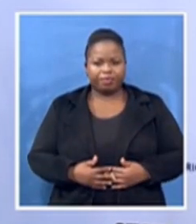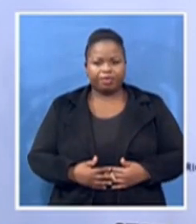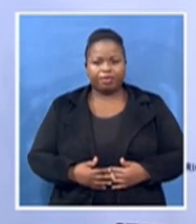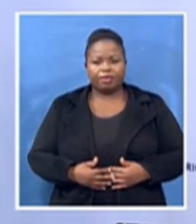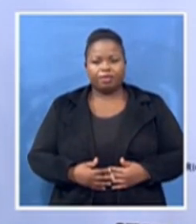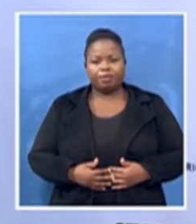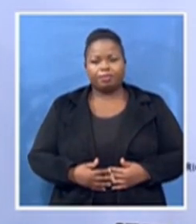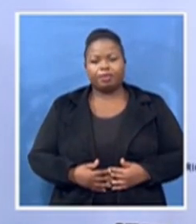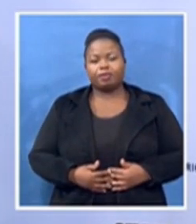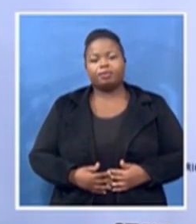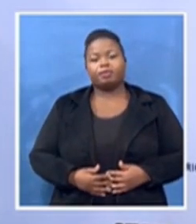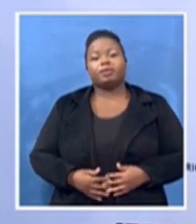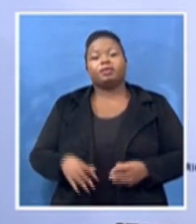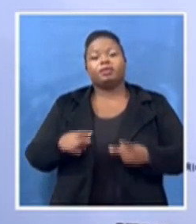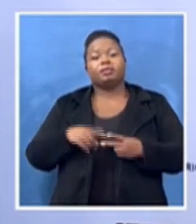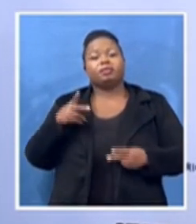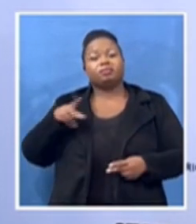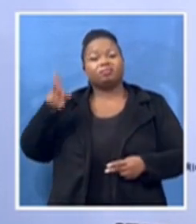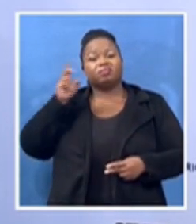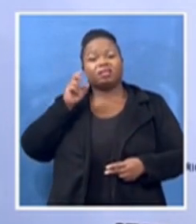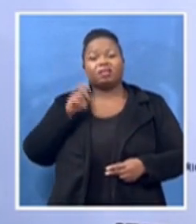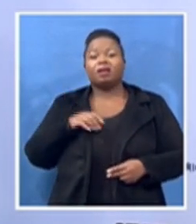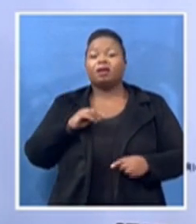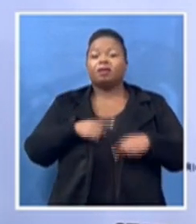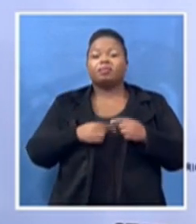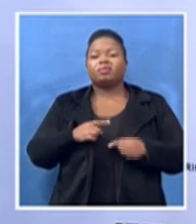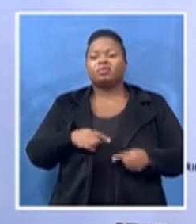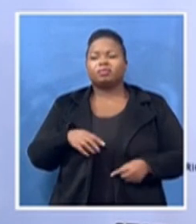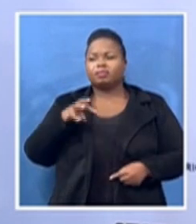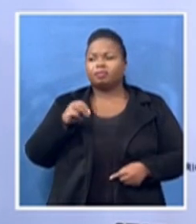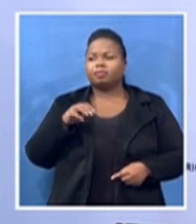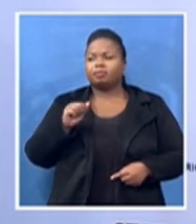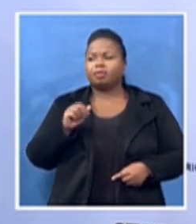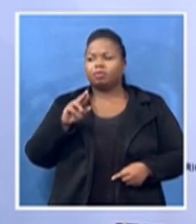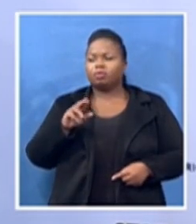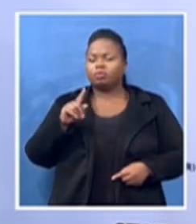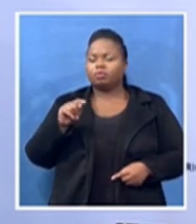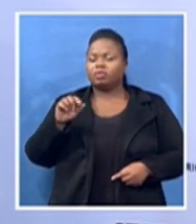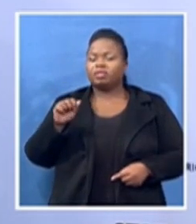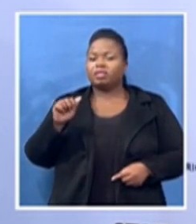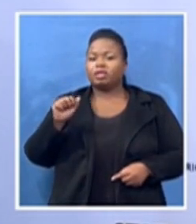and let the flowers bloom.